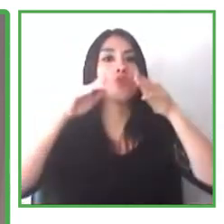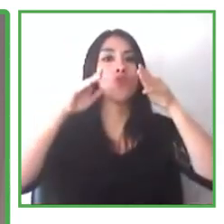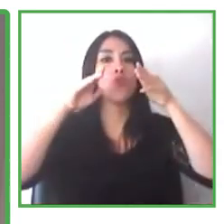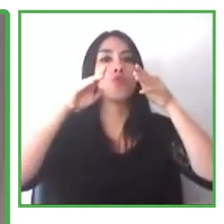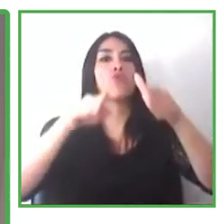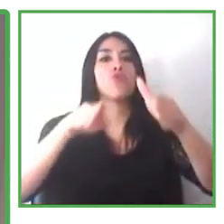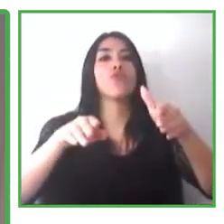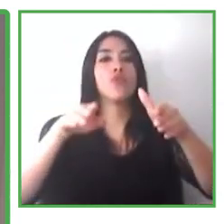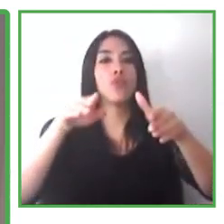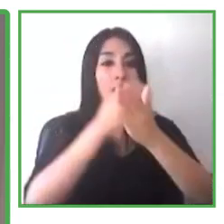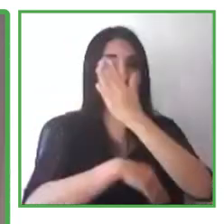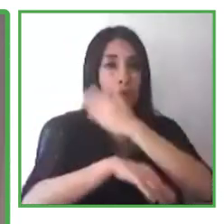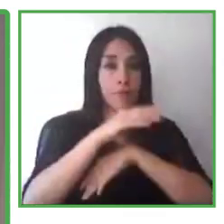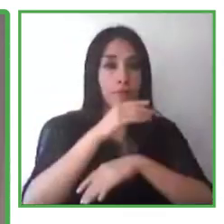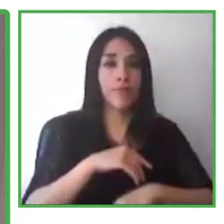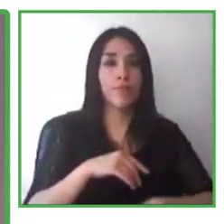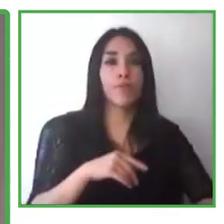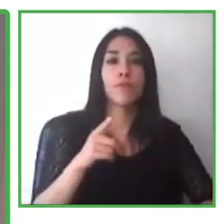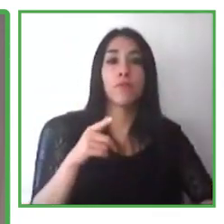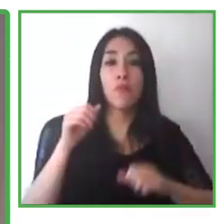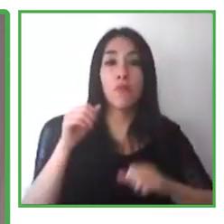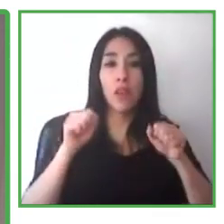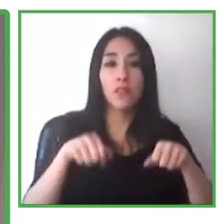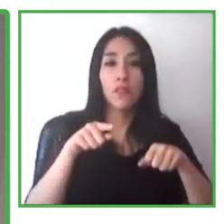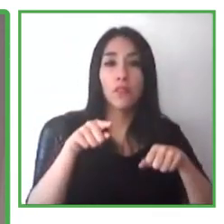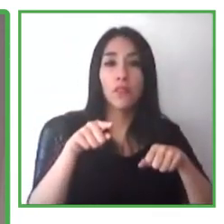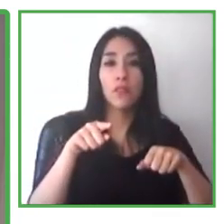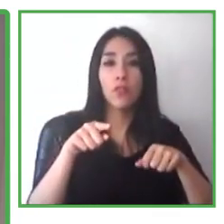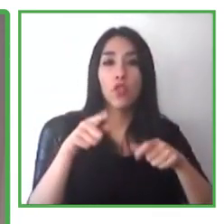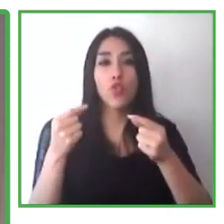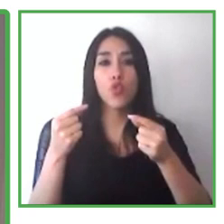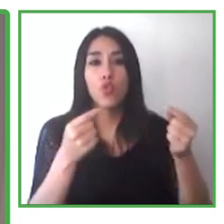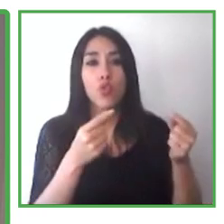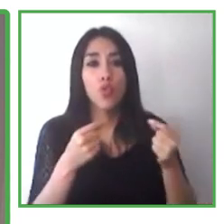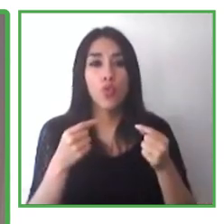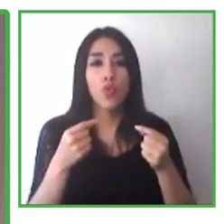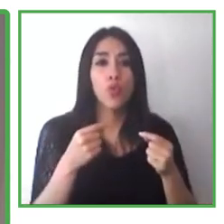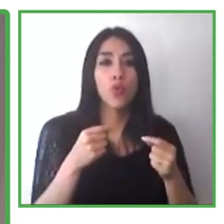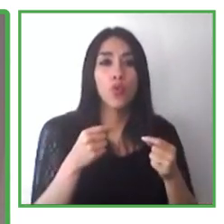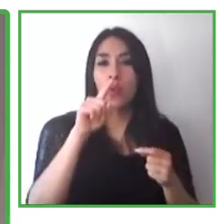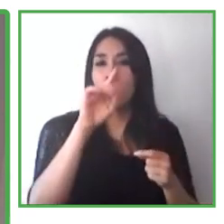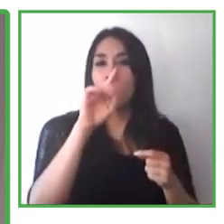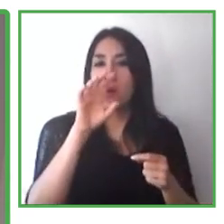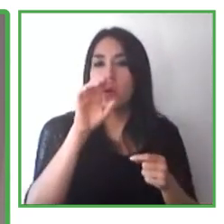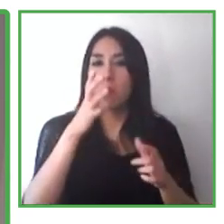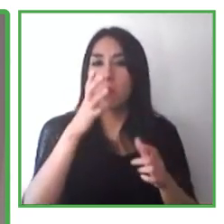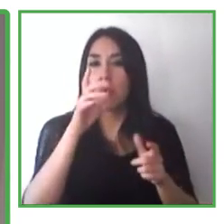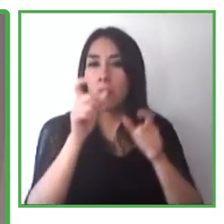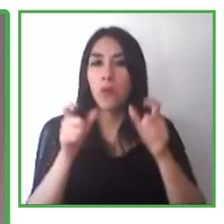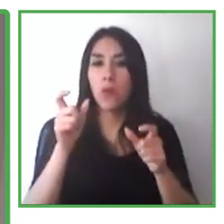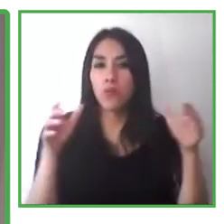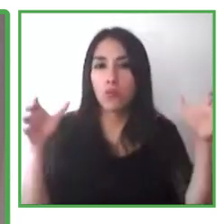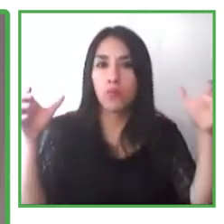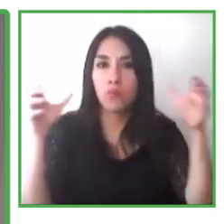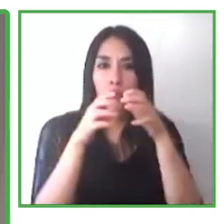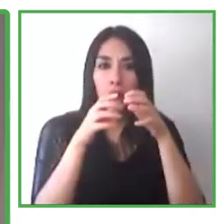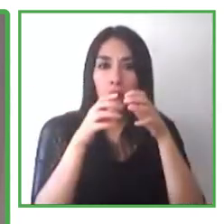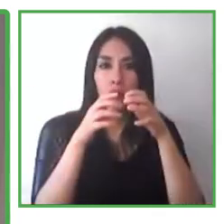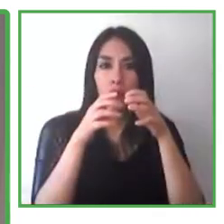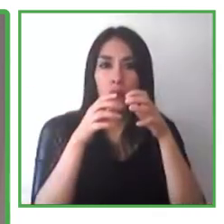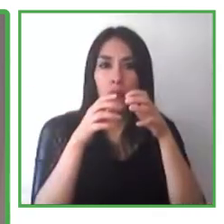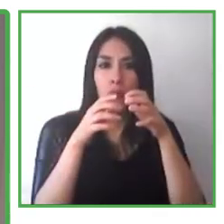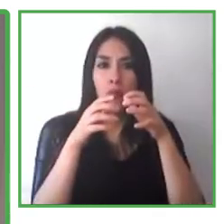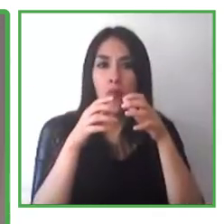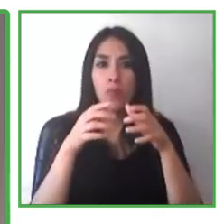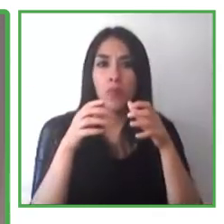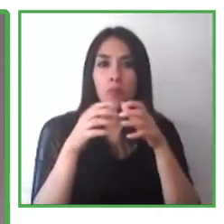people to test software, carry out other QA assignments, and do other things across the world. Focus on